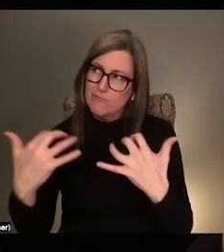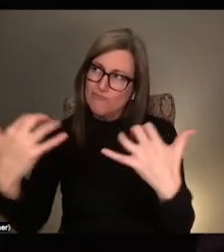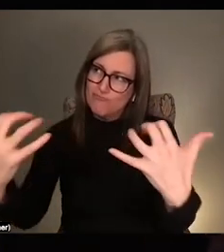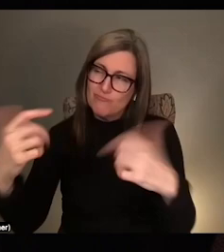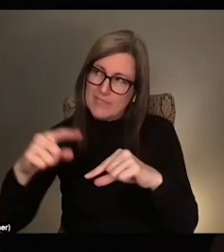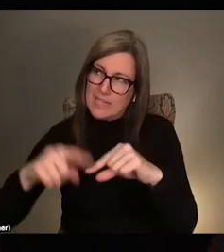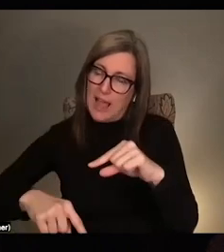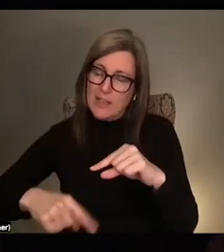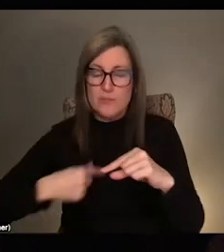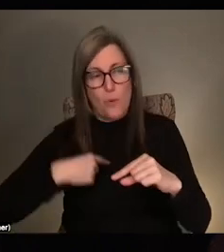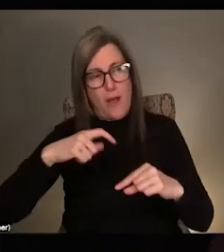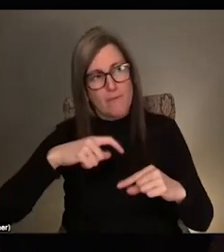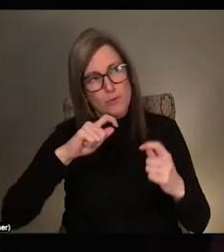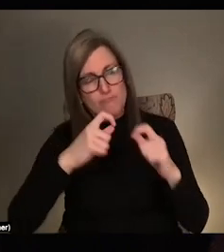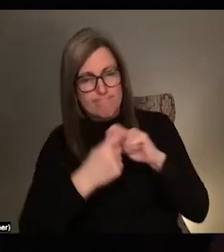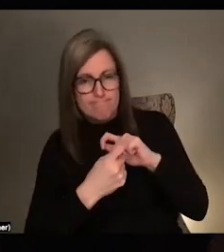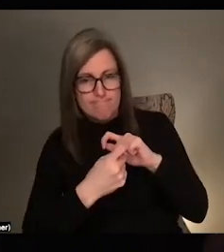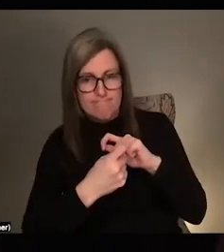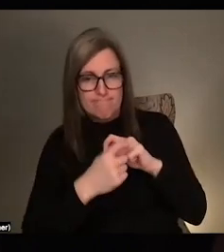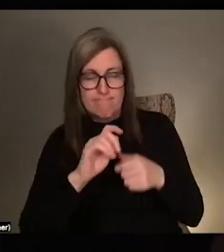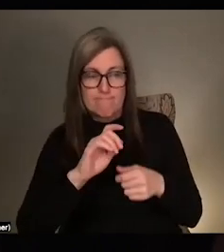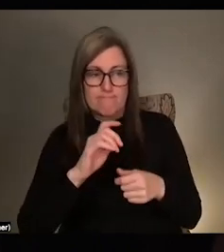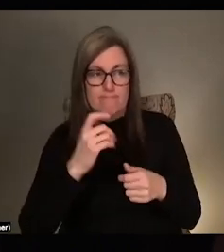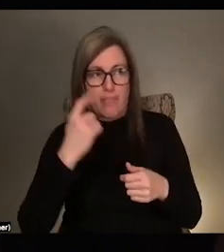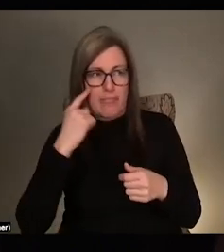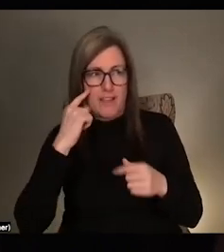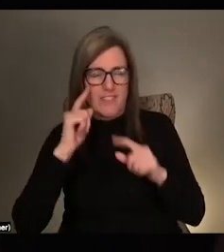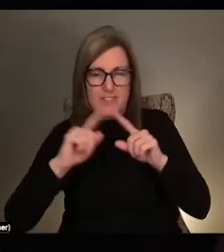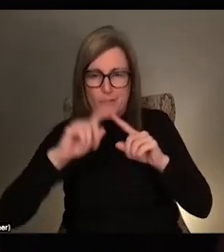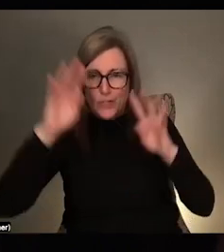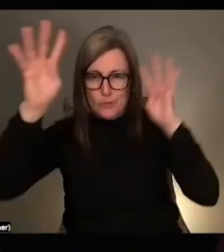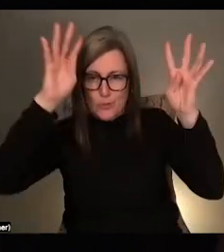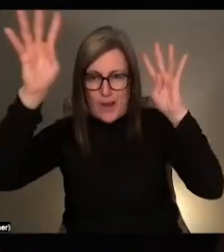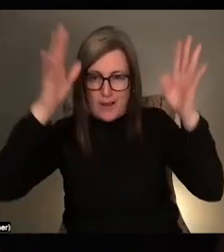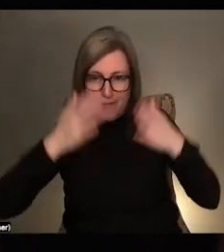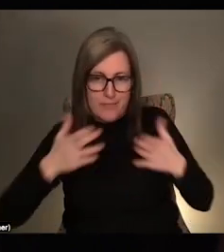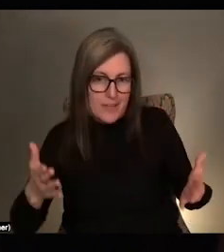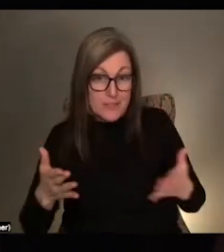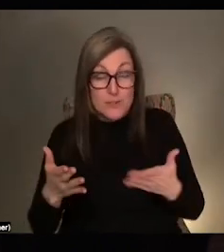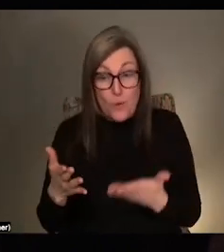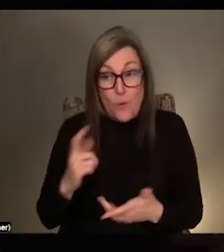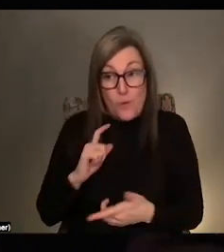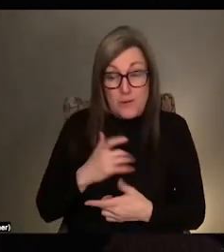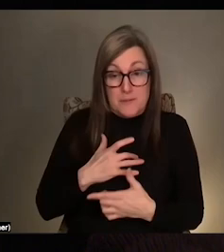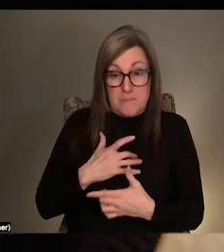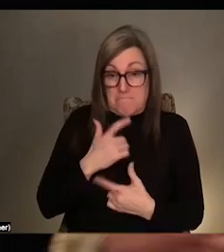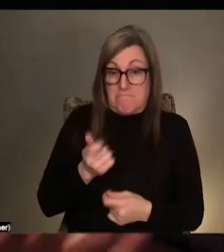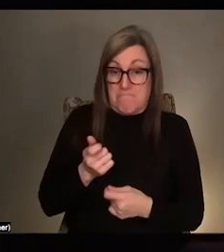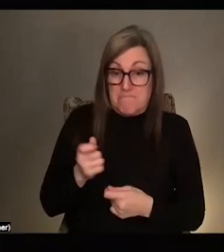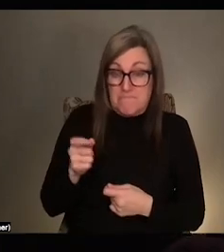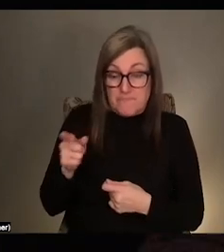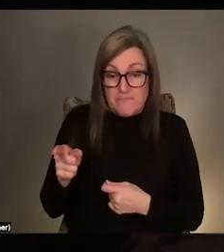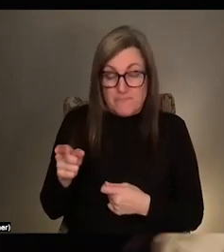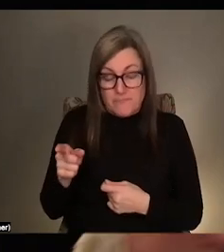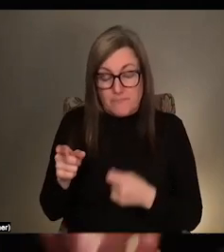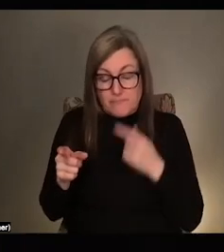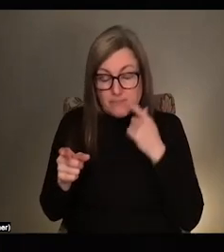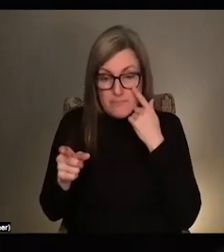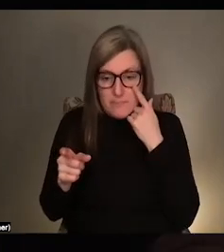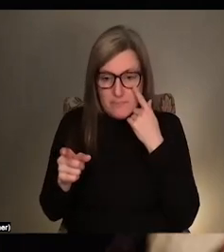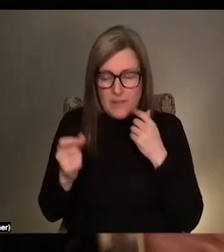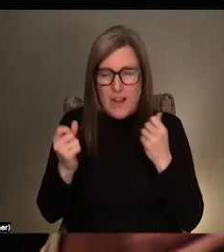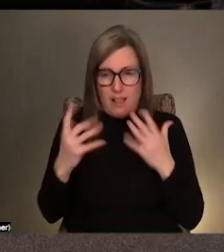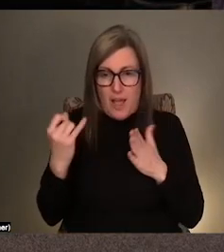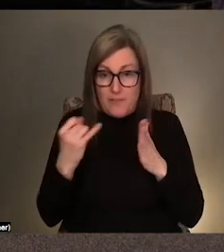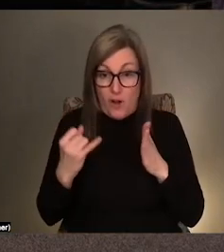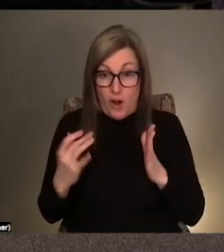And yeah, I mean, I, I, I, yeah, I think it's like the work in some ways, even though it's not like explicitly, I think a lot of artists